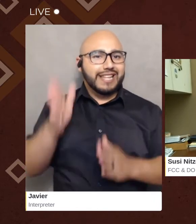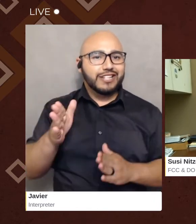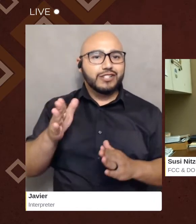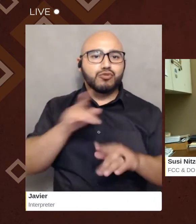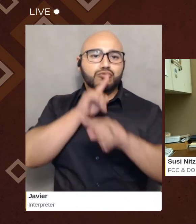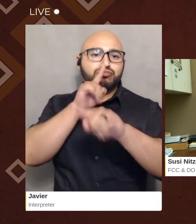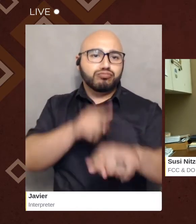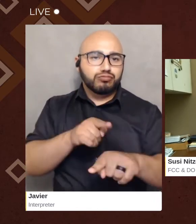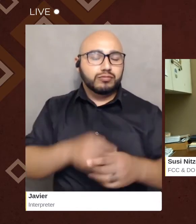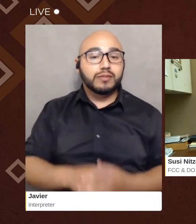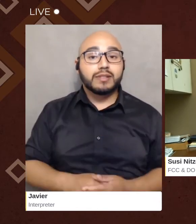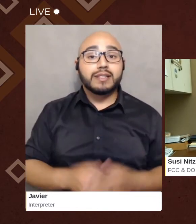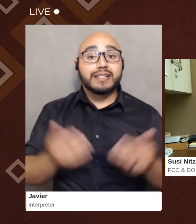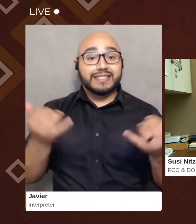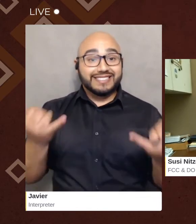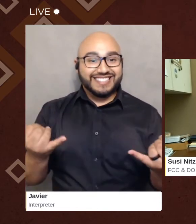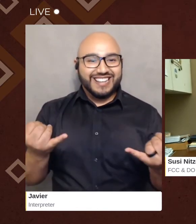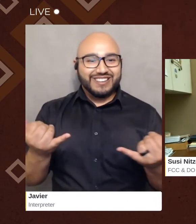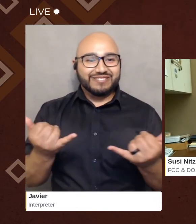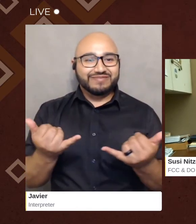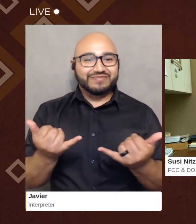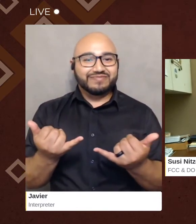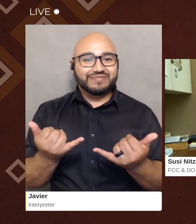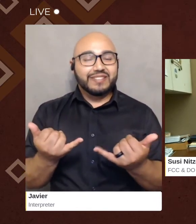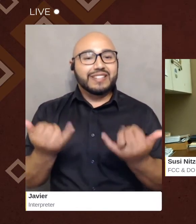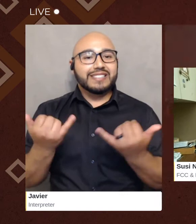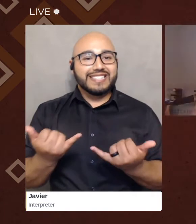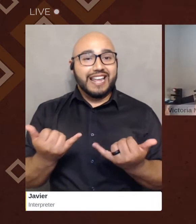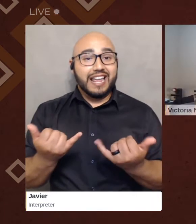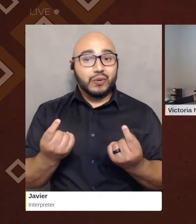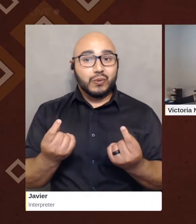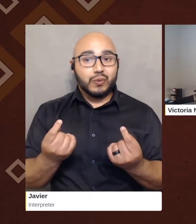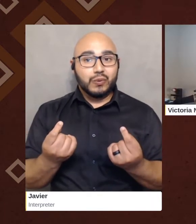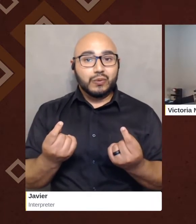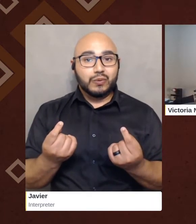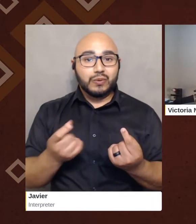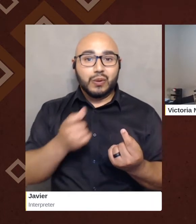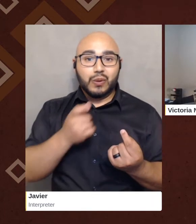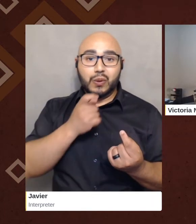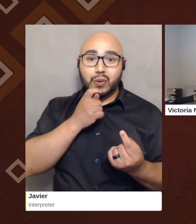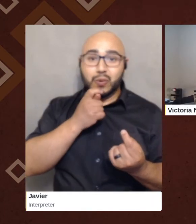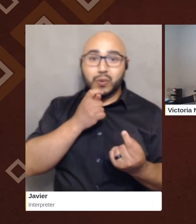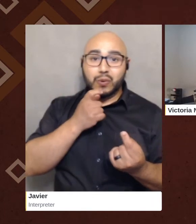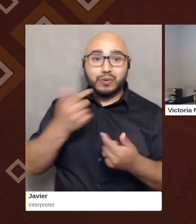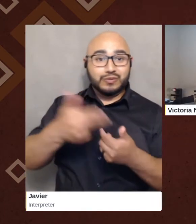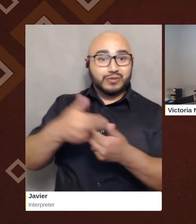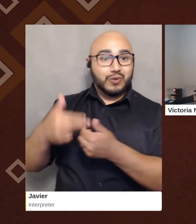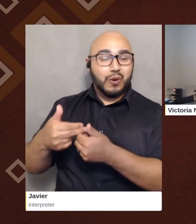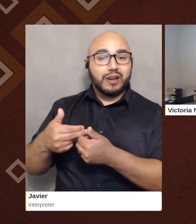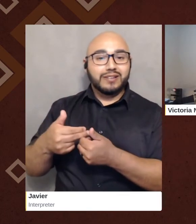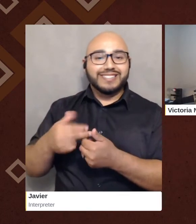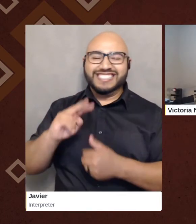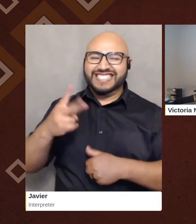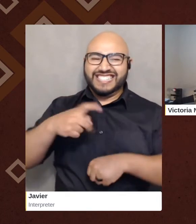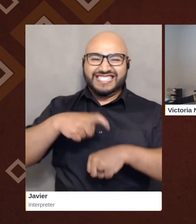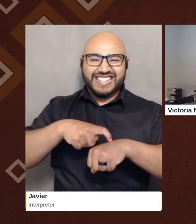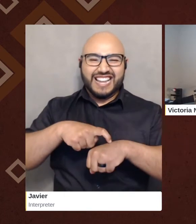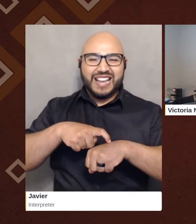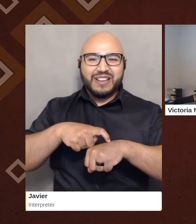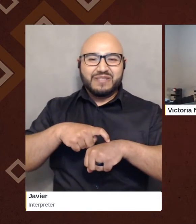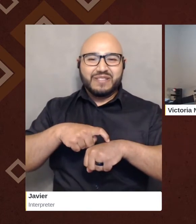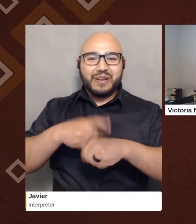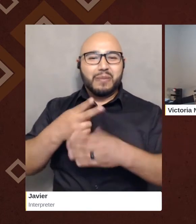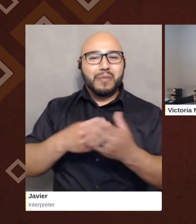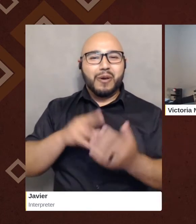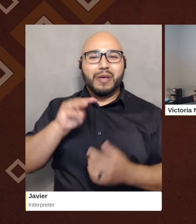questions. And with that, today we are joined a second time by both